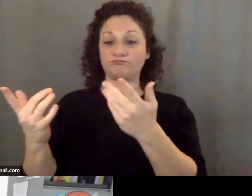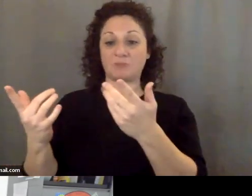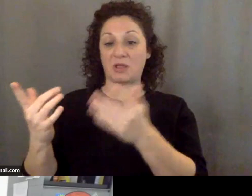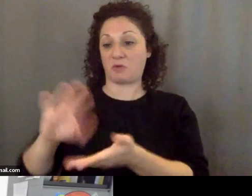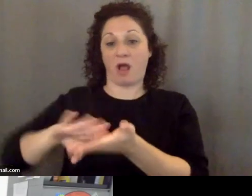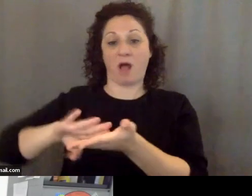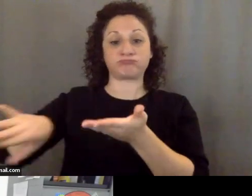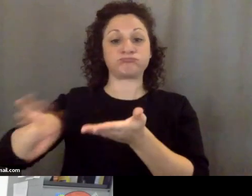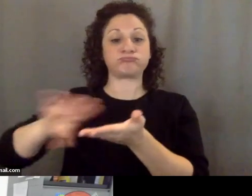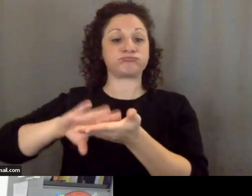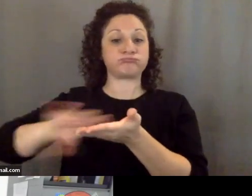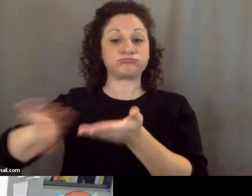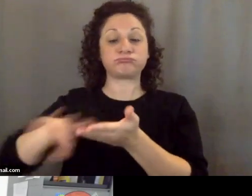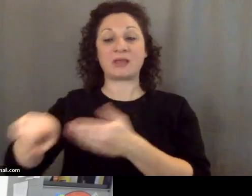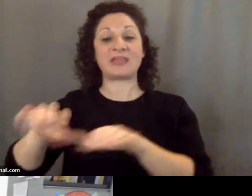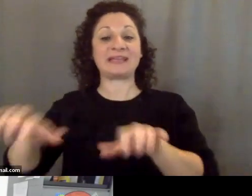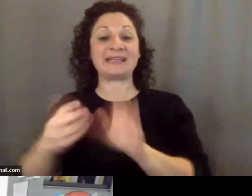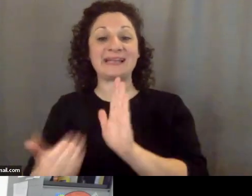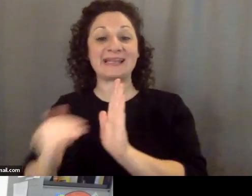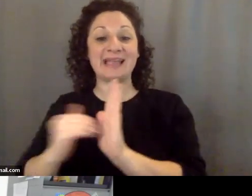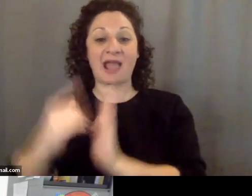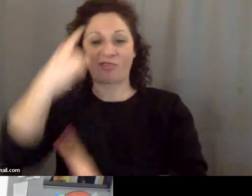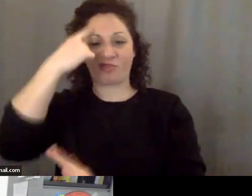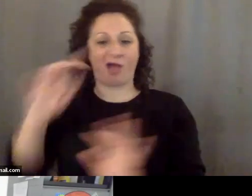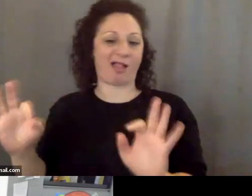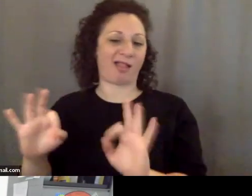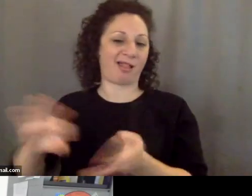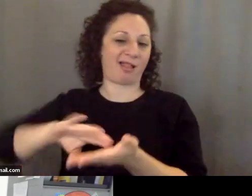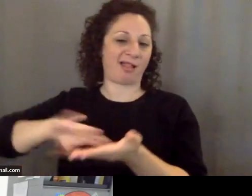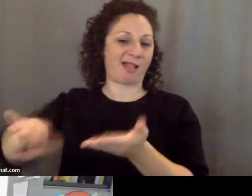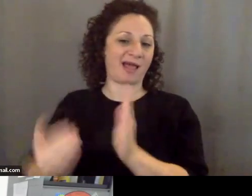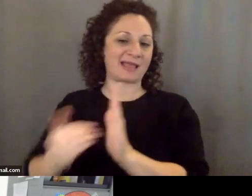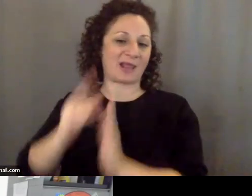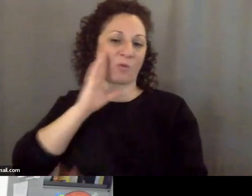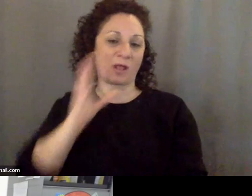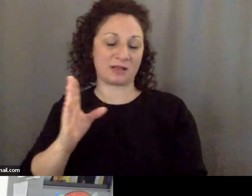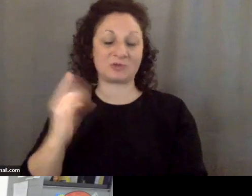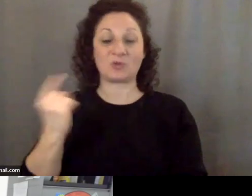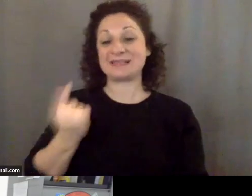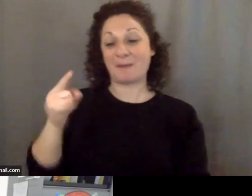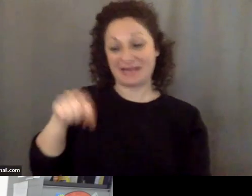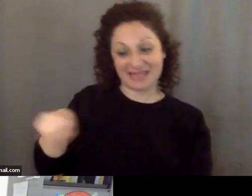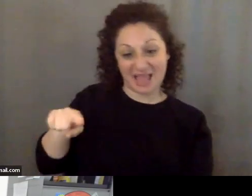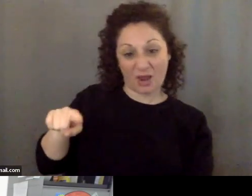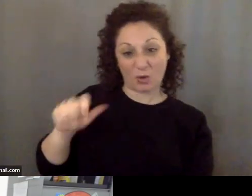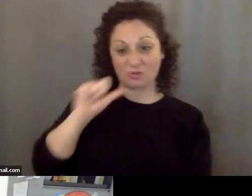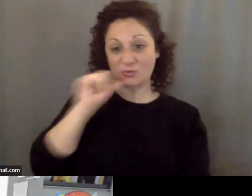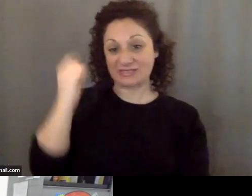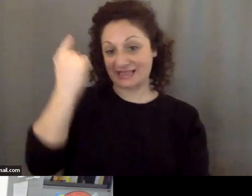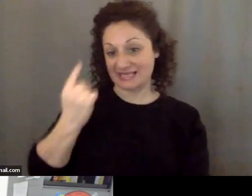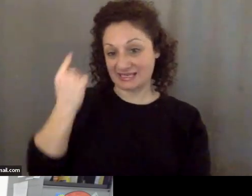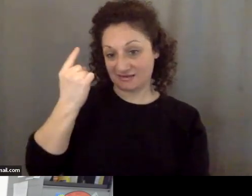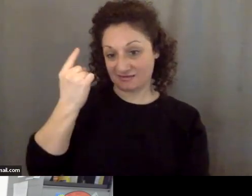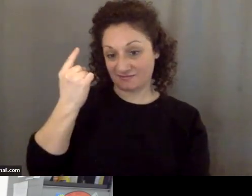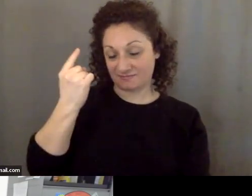and they thought they were going to get away with it again. So, somebody there wasn't thinking. We know